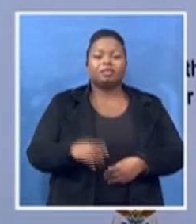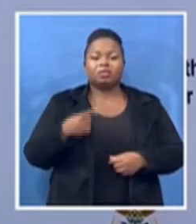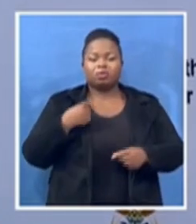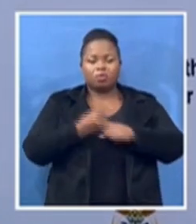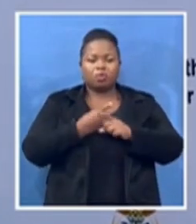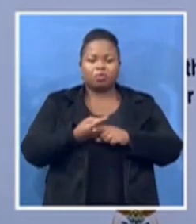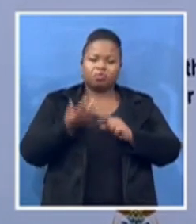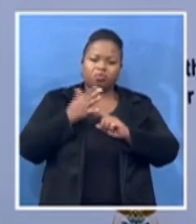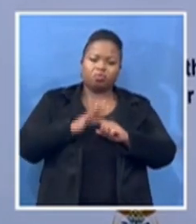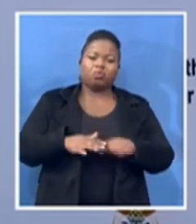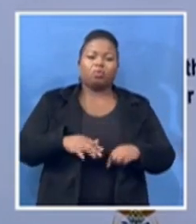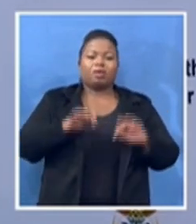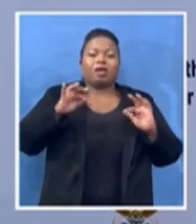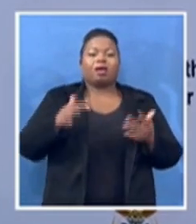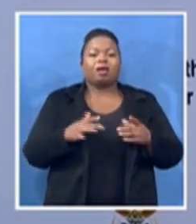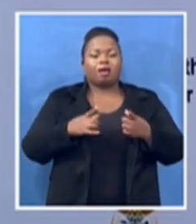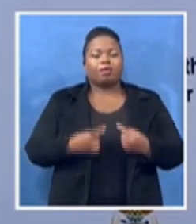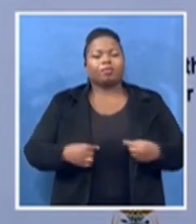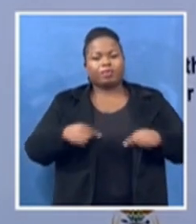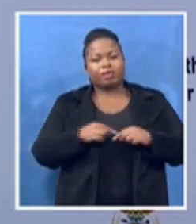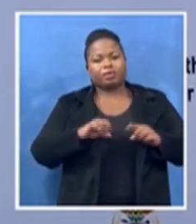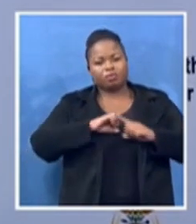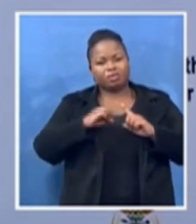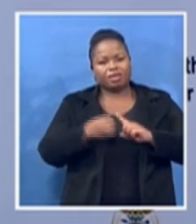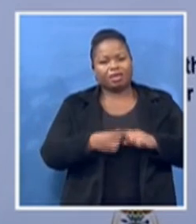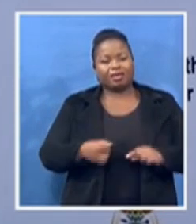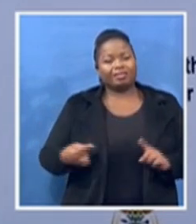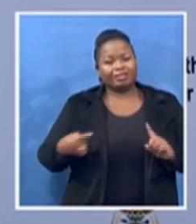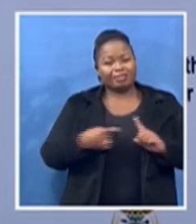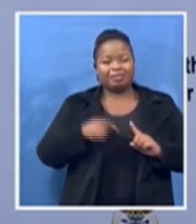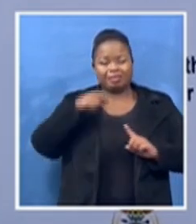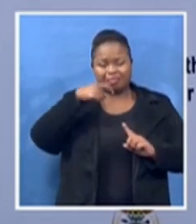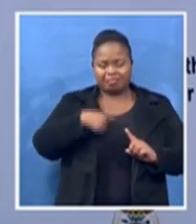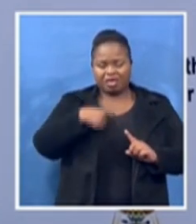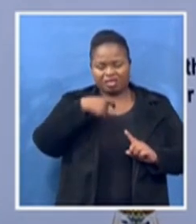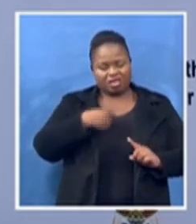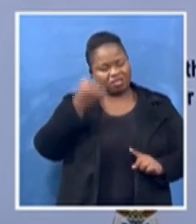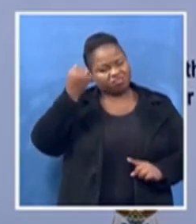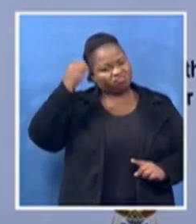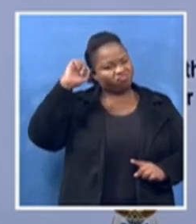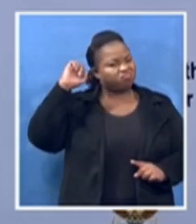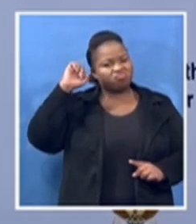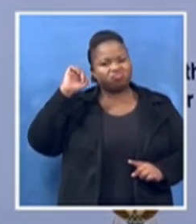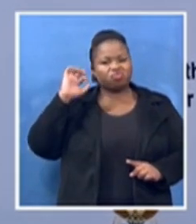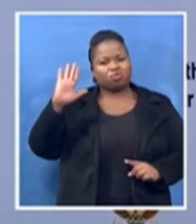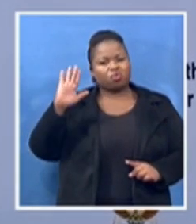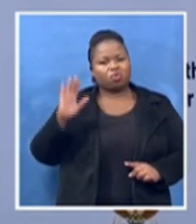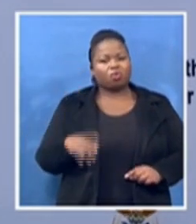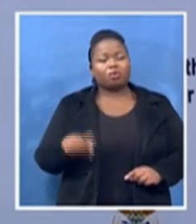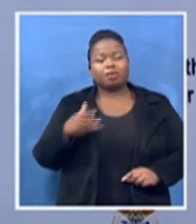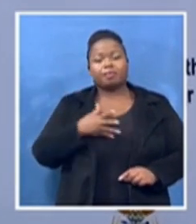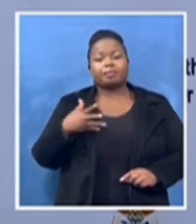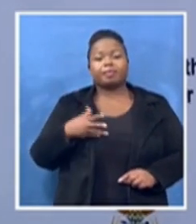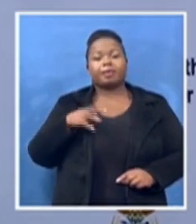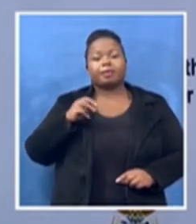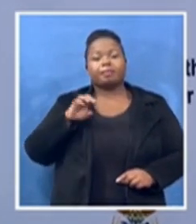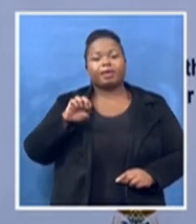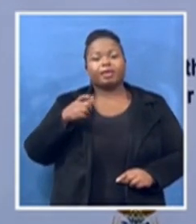defiant was Mayor Charlotte McClague and her comrades that